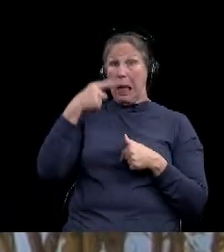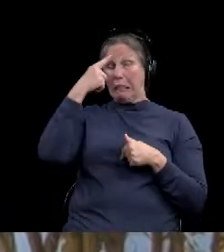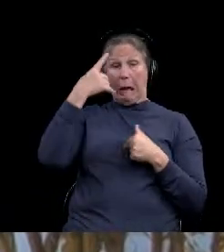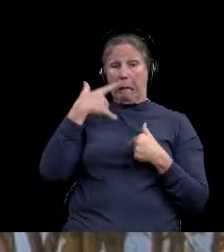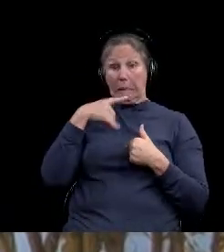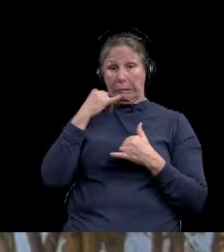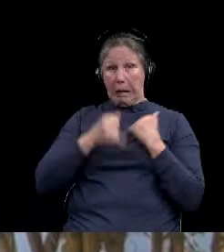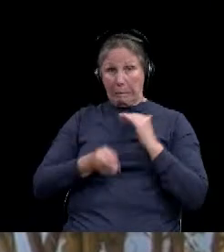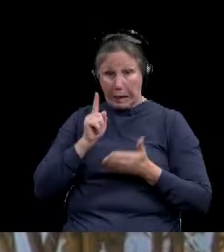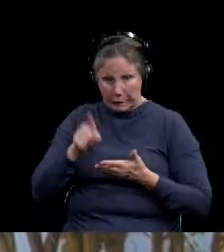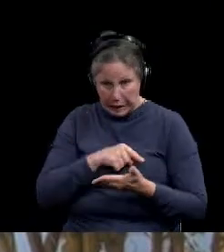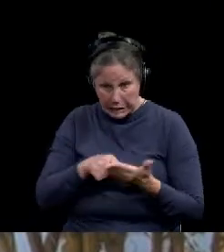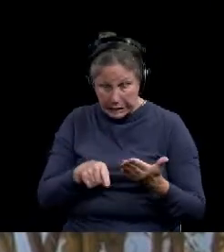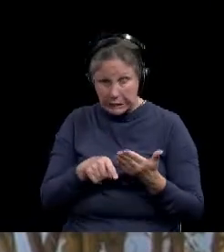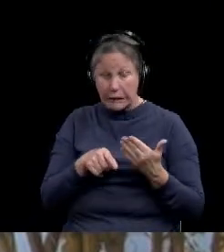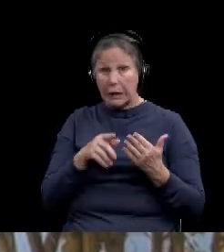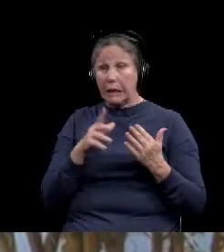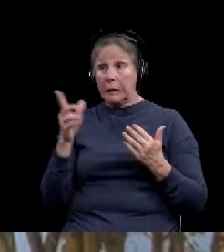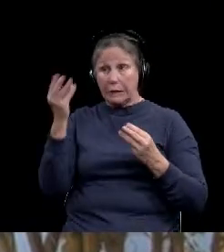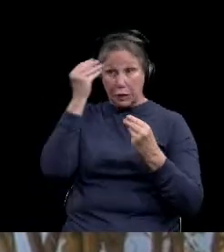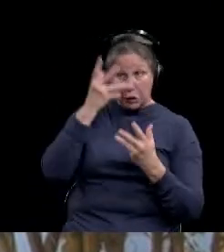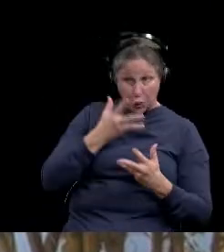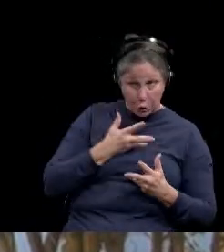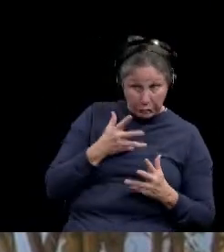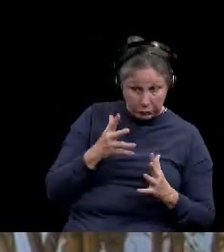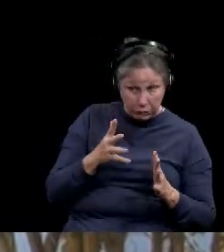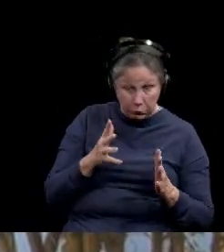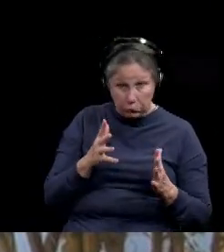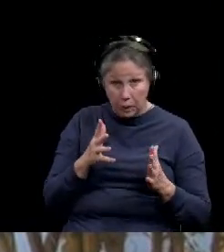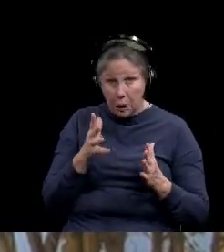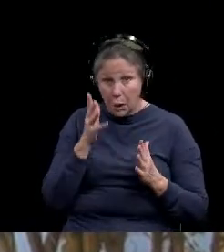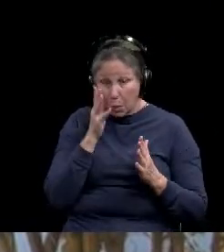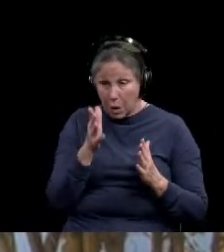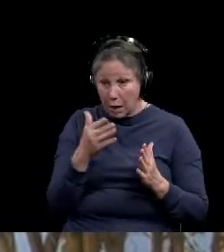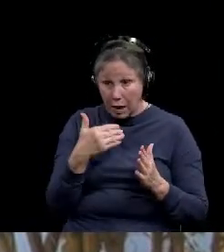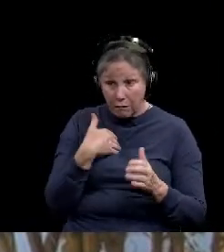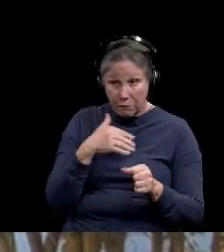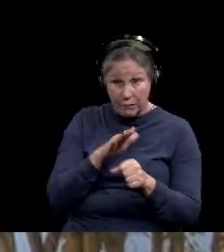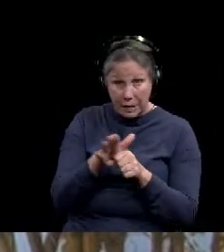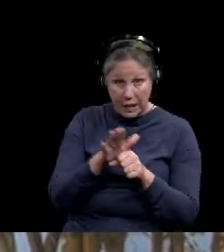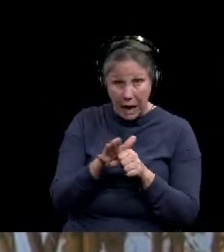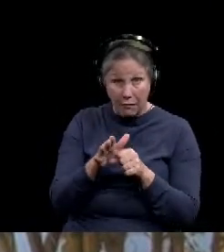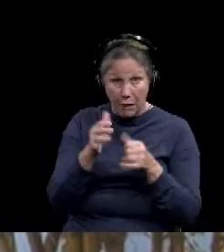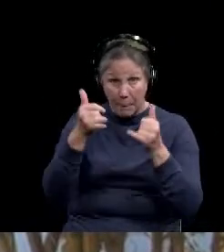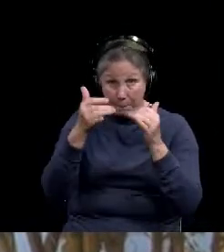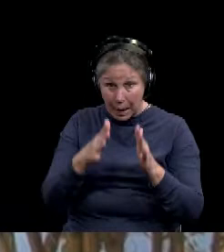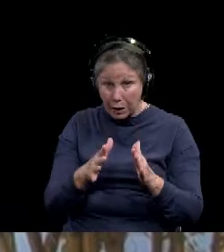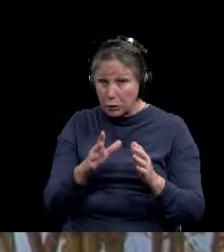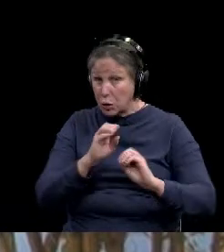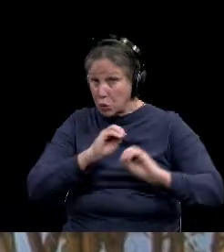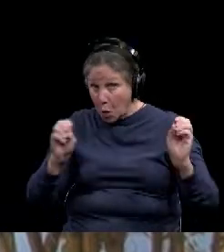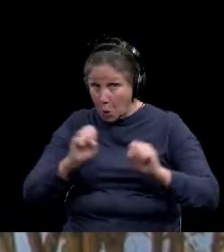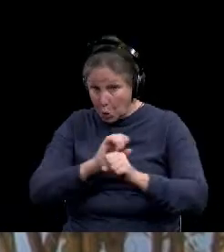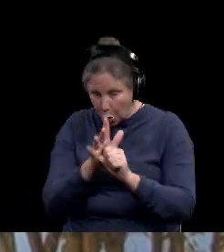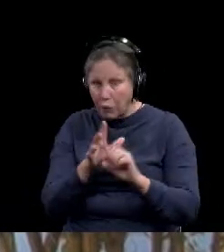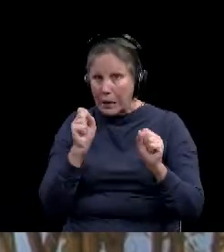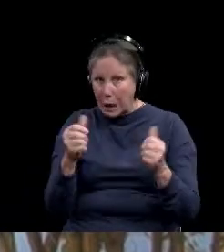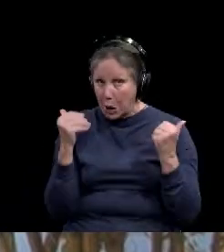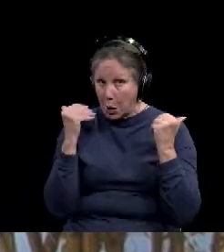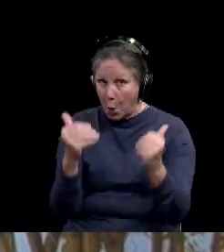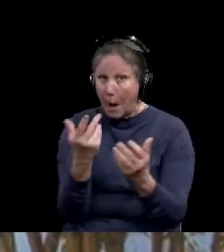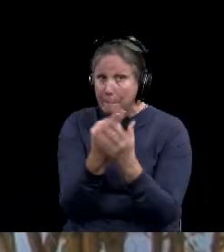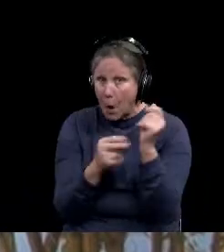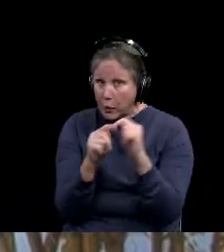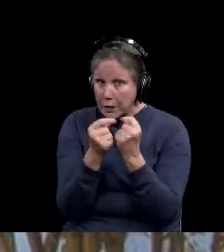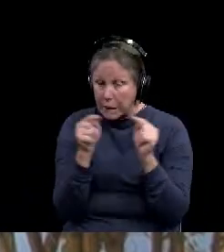but I'm told that we expect that they're going to have enough healthy players to play this weekend, that both teams are looking